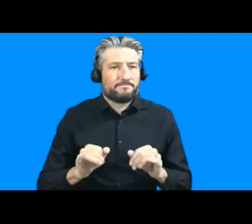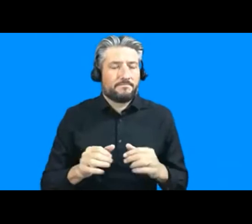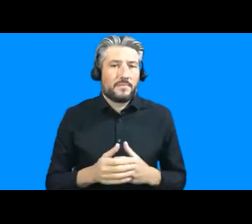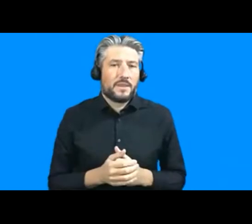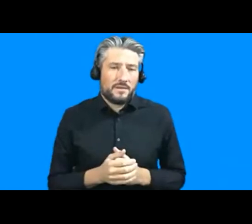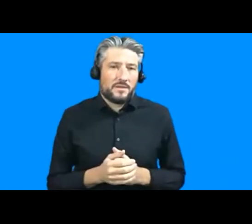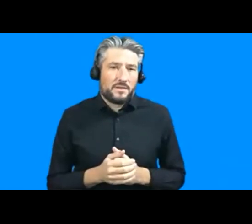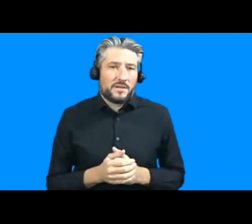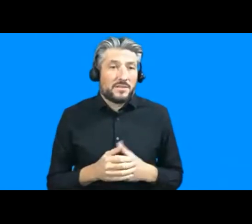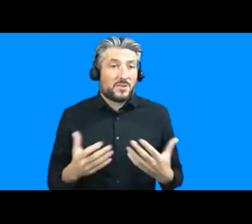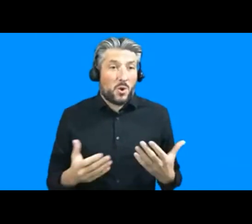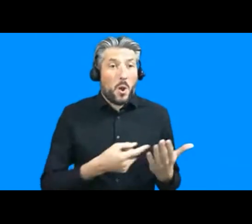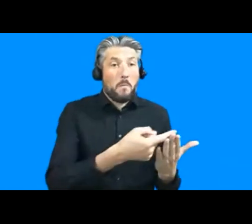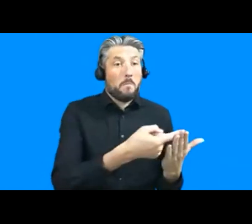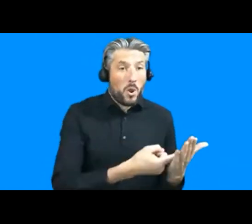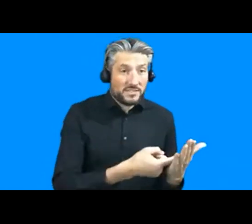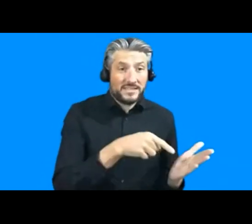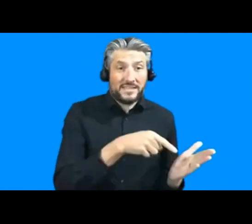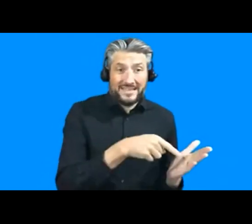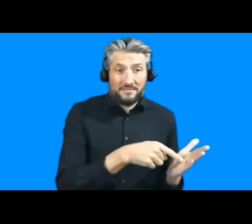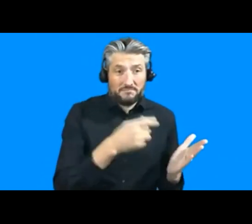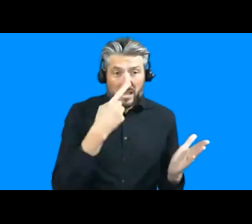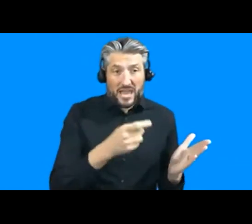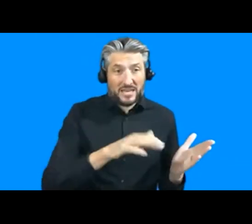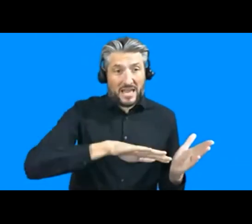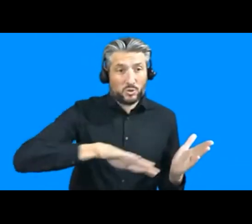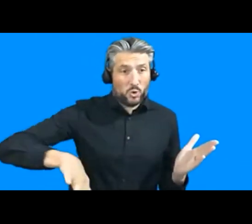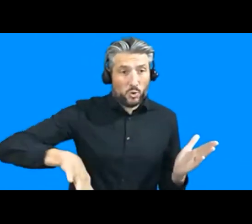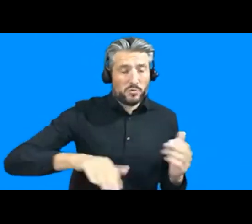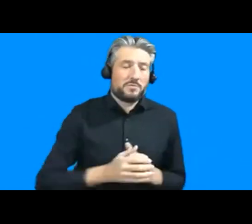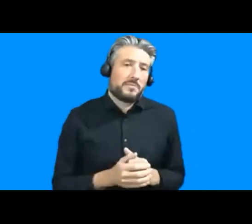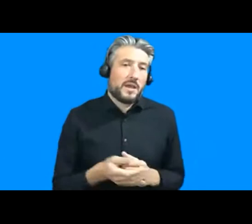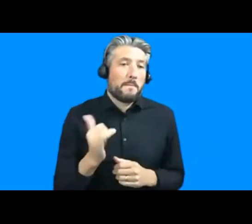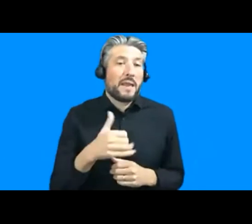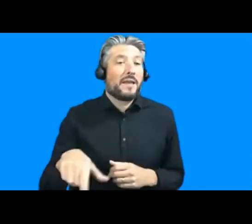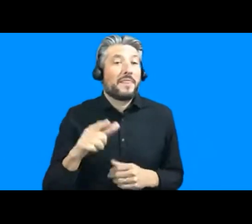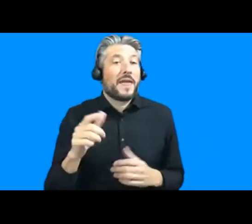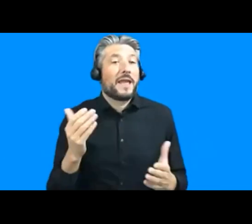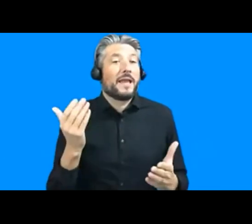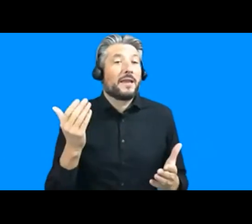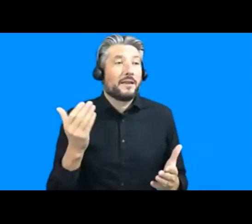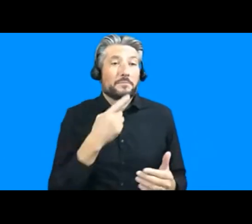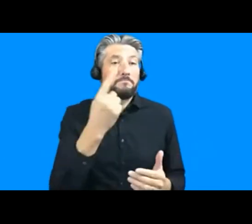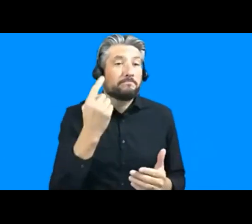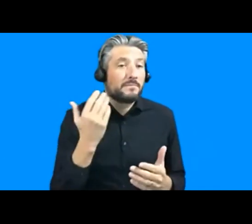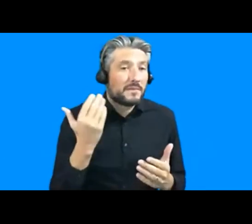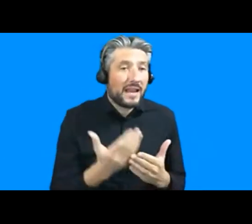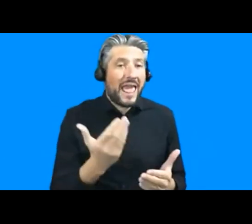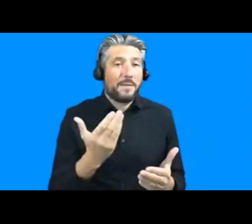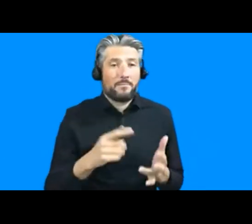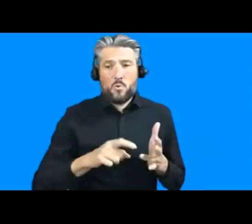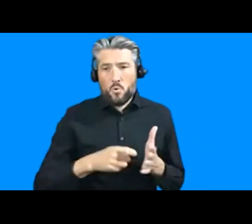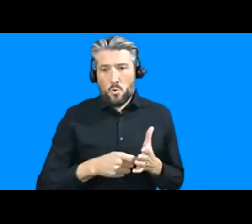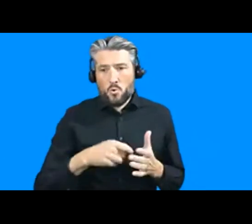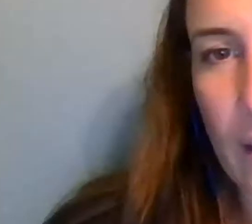yeah exclusionary policy and practice so for example dismissing people's claims dismissing their expertise denying their rights um